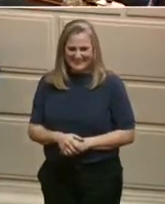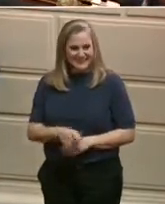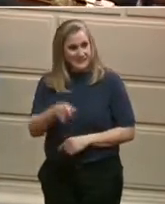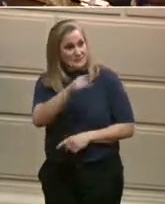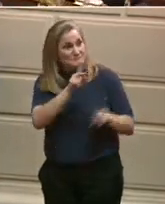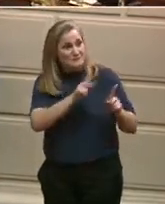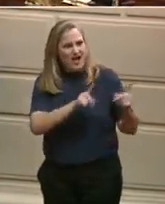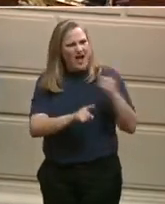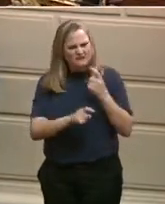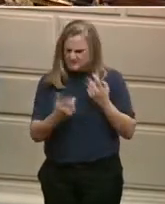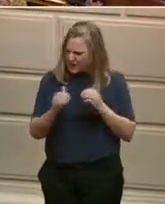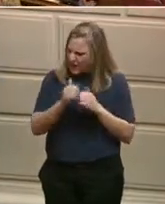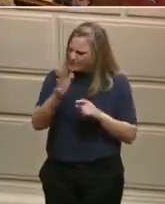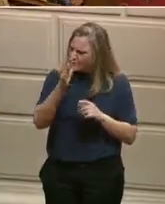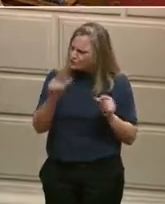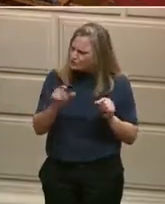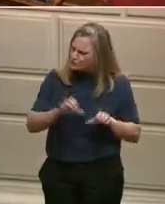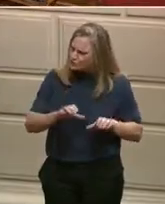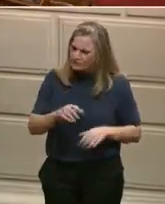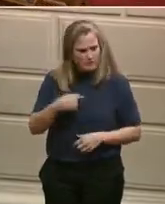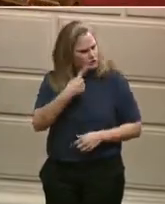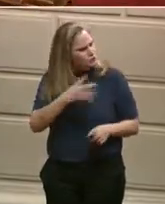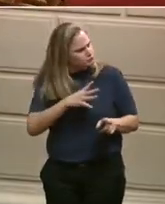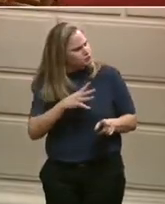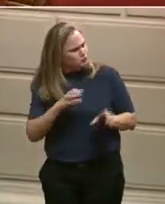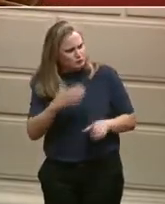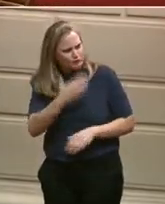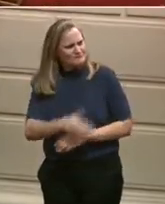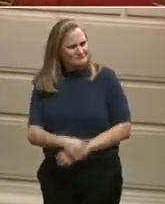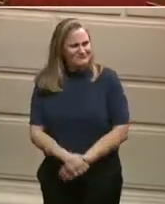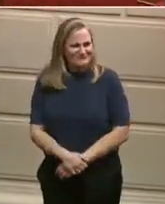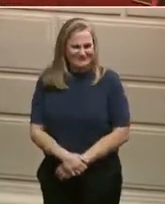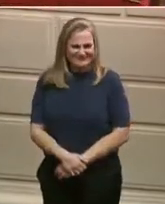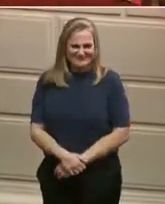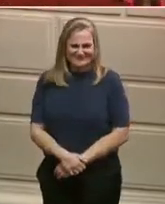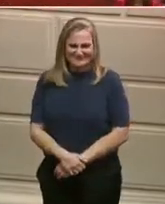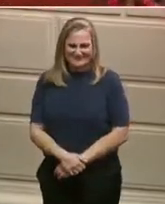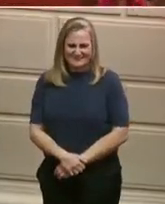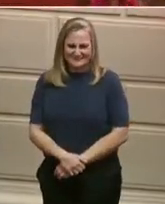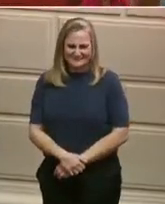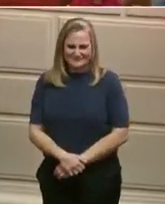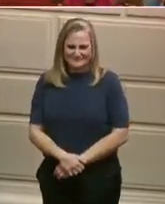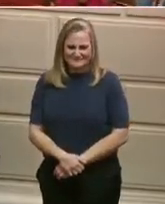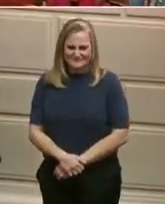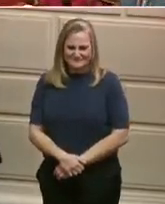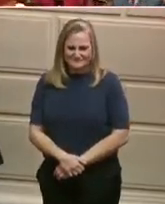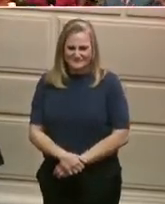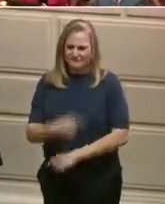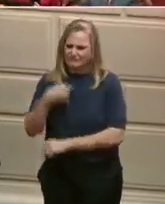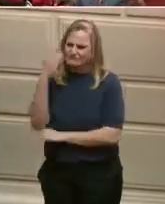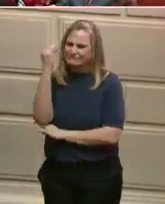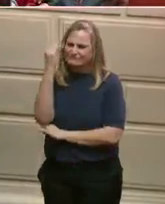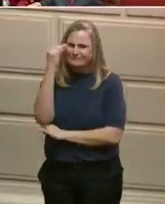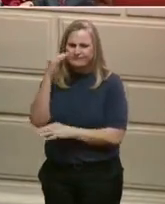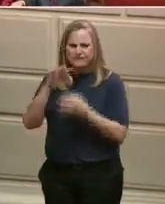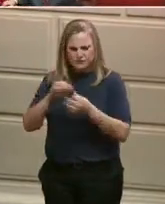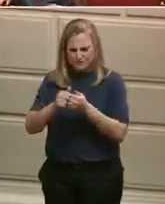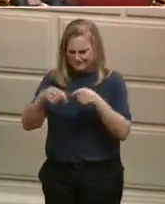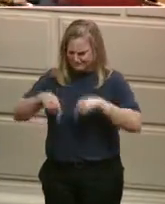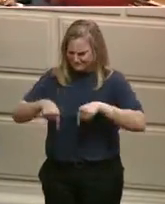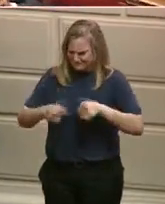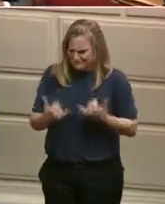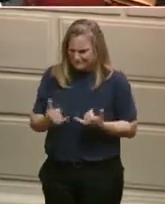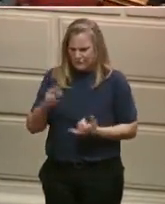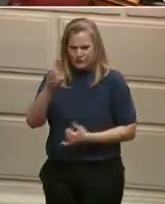When I started thinking about this year's State of the State Address, I thought back to the first inaugural speech I made